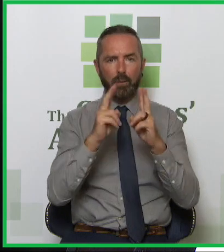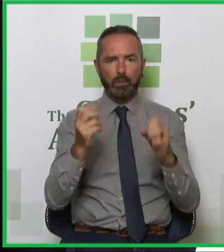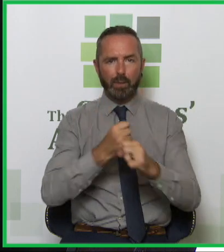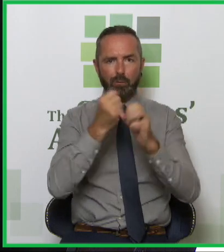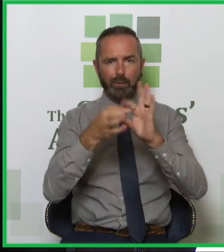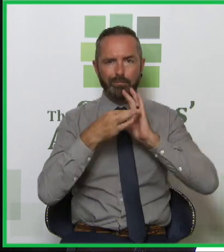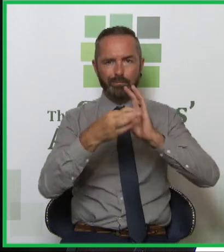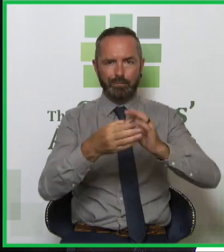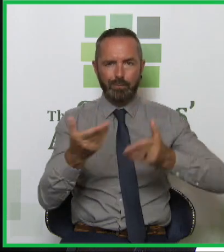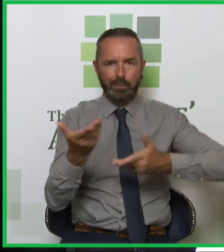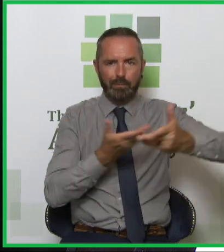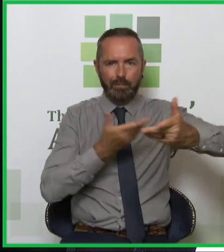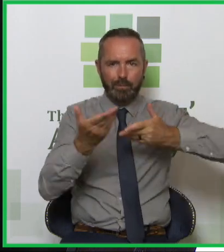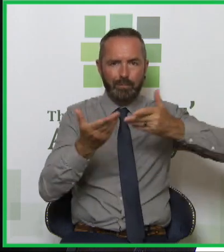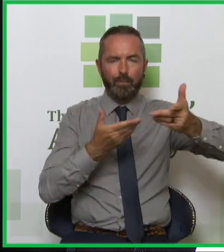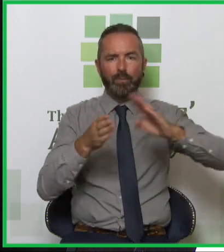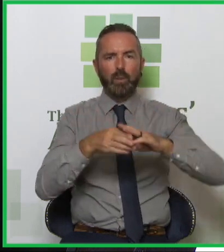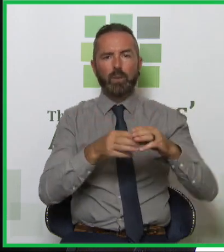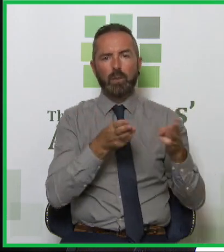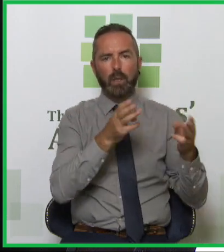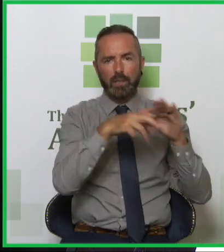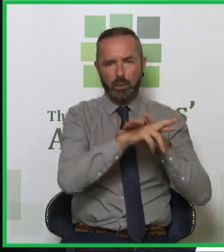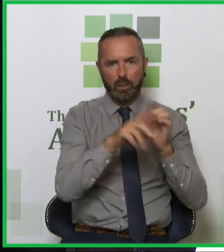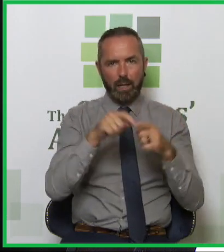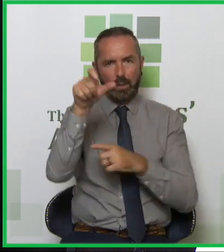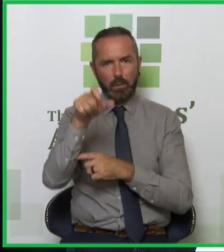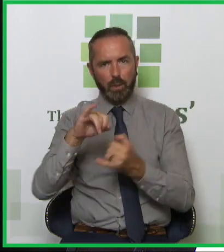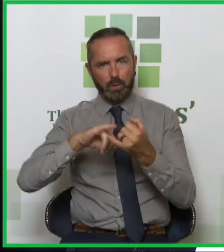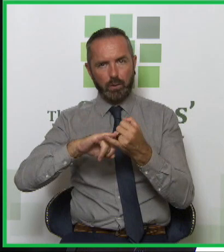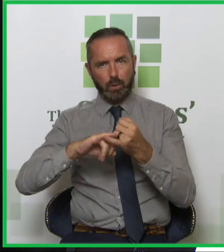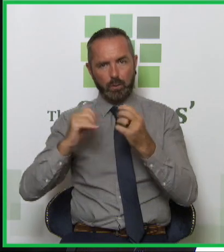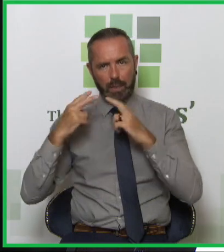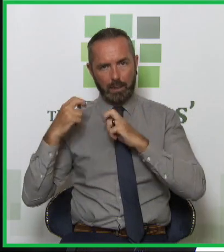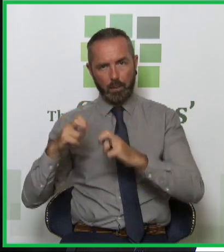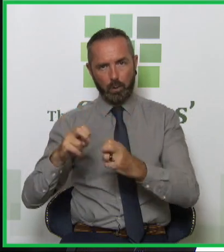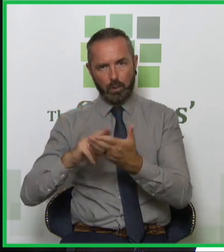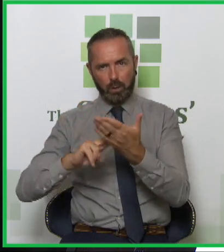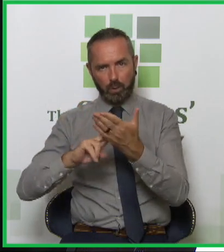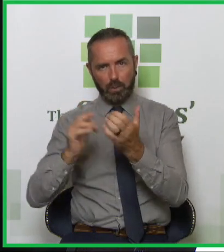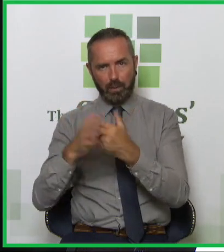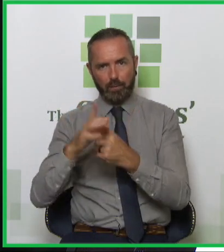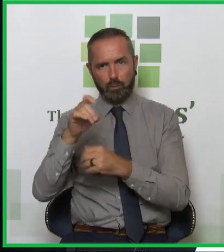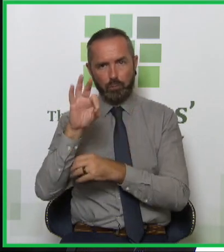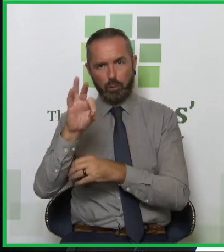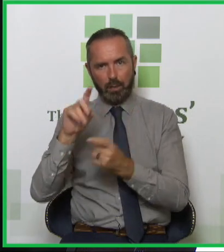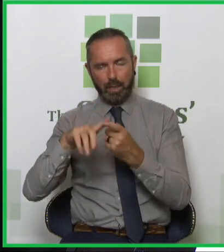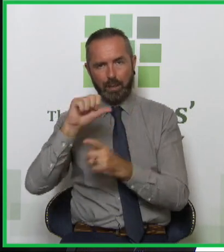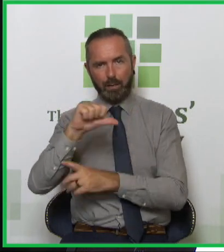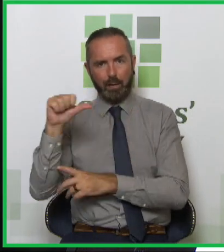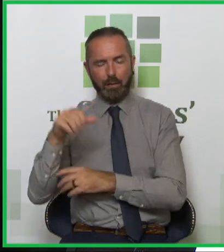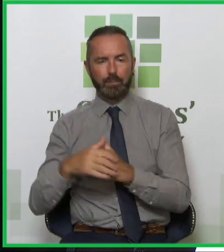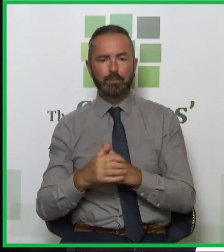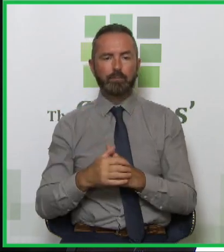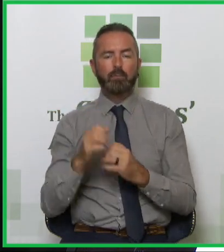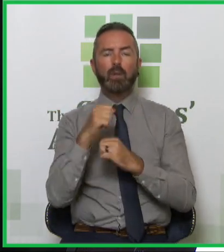between the practitioner and the person exploring their own drug and alcohol use. So the structure around SARE